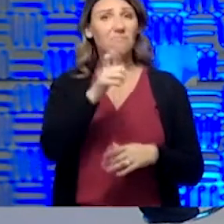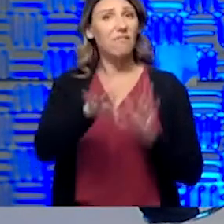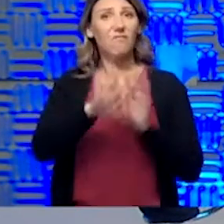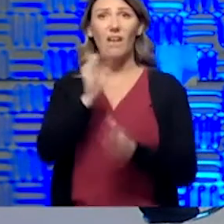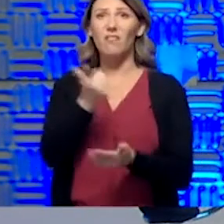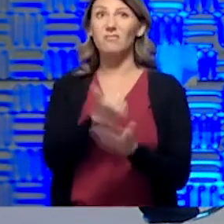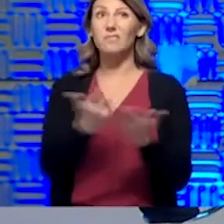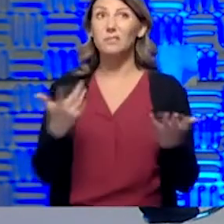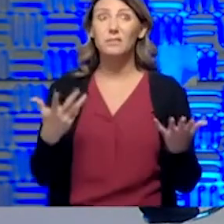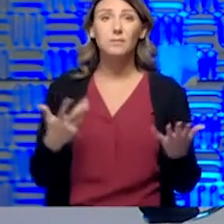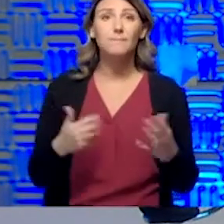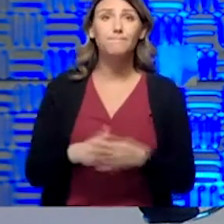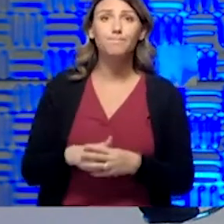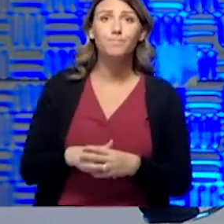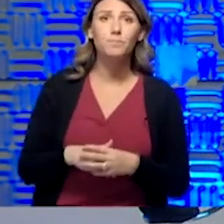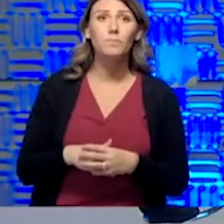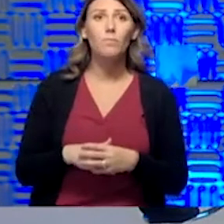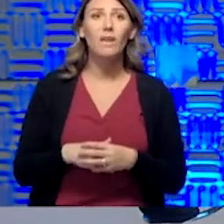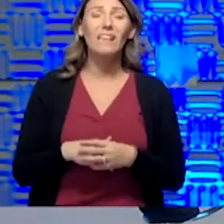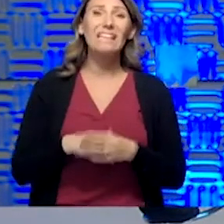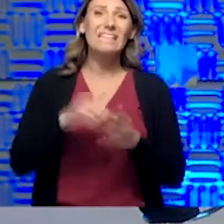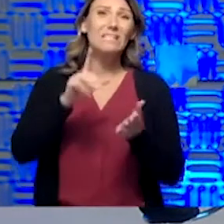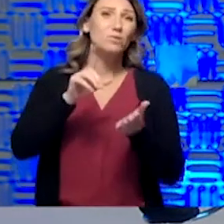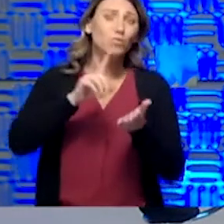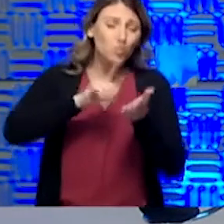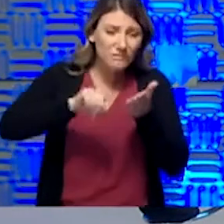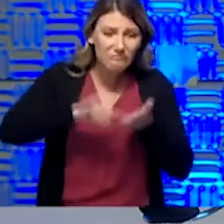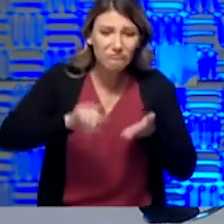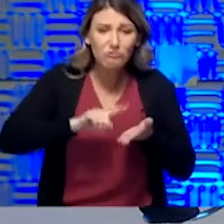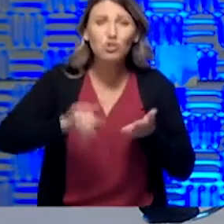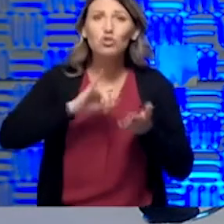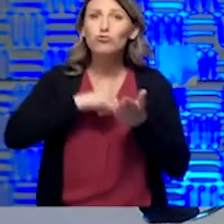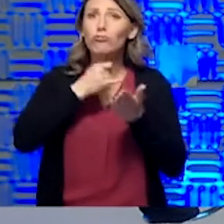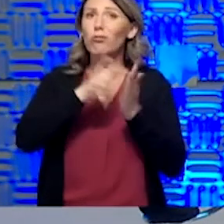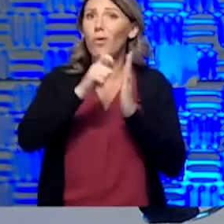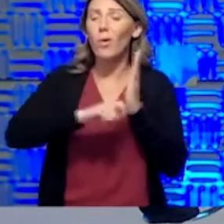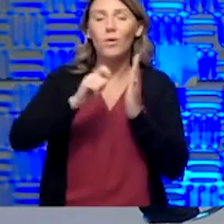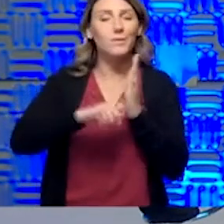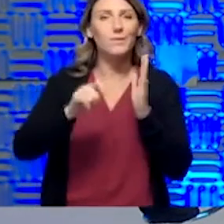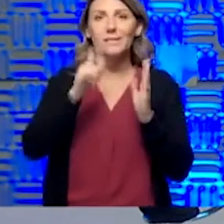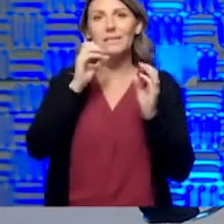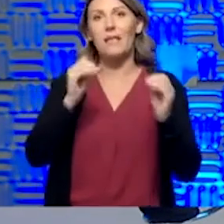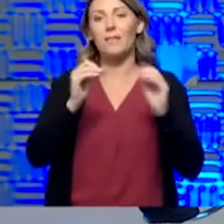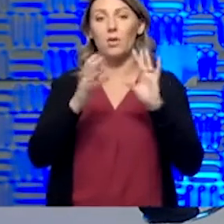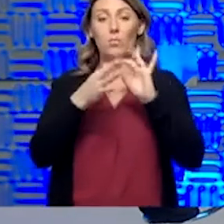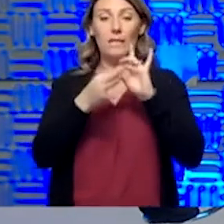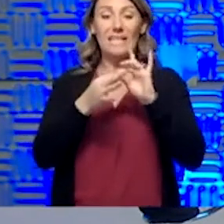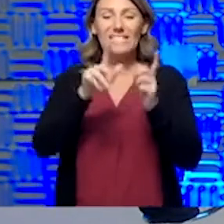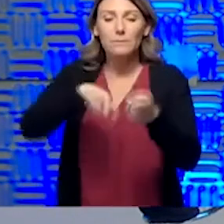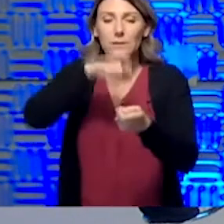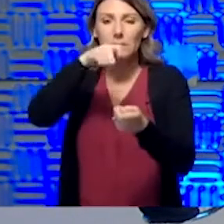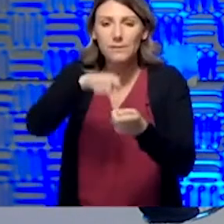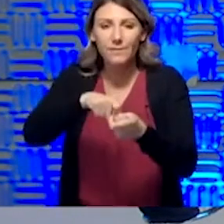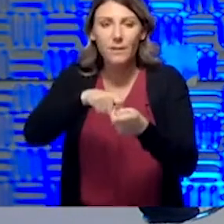literature review and journal articles, there is really nothing specifically about